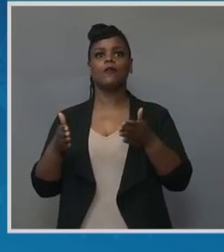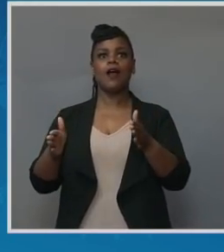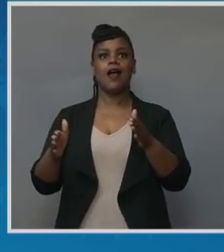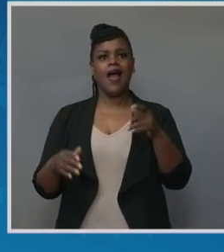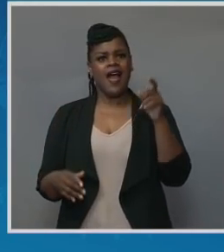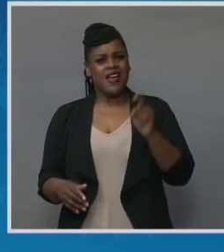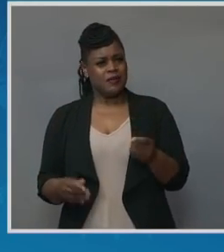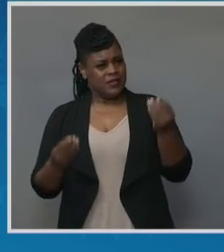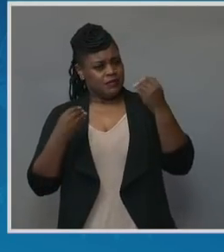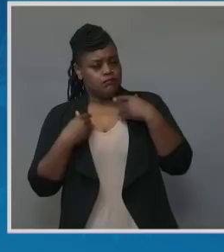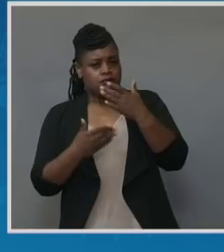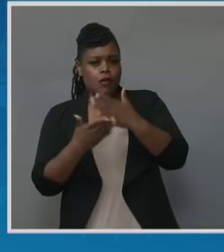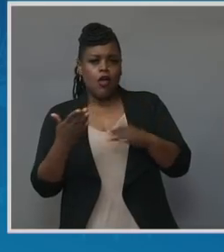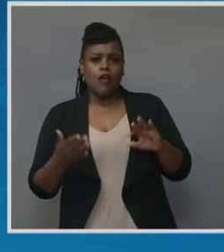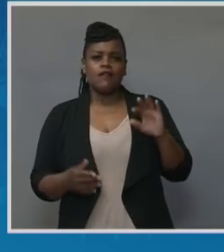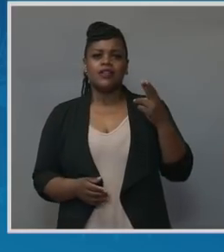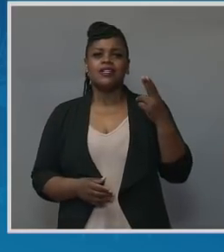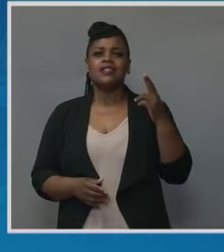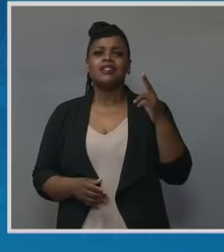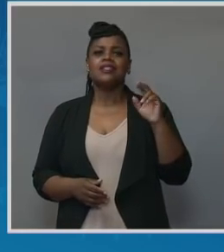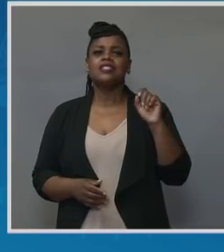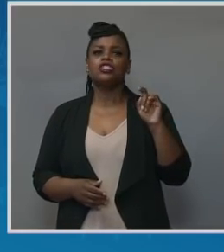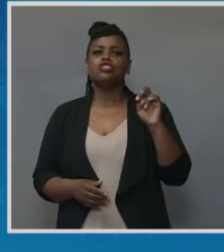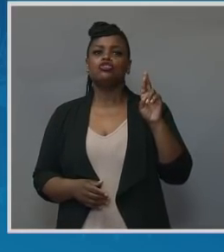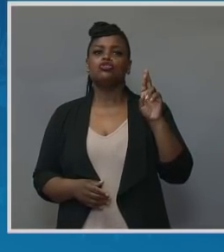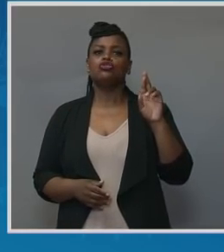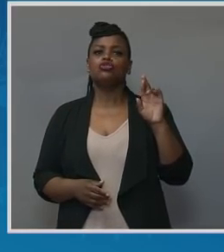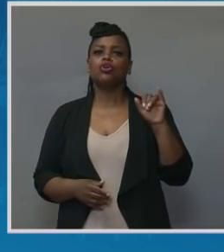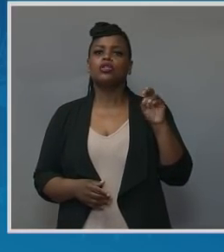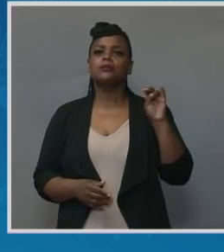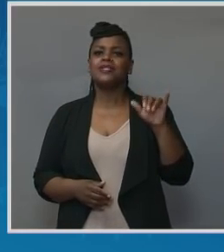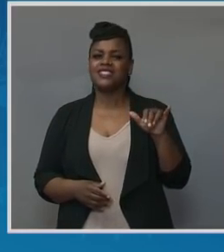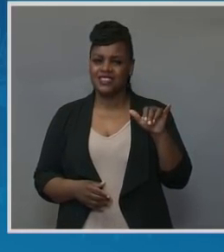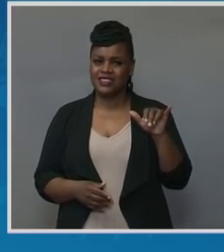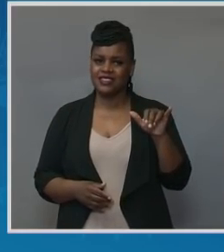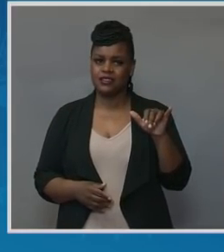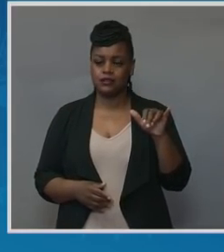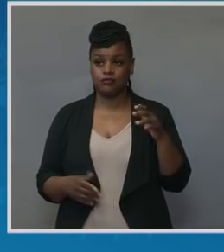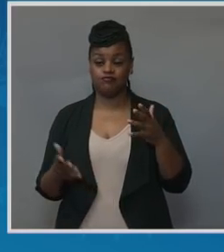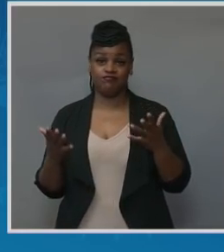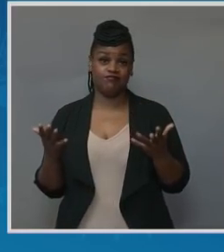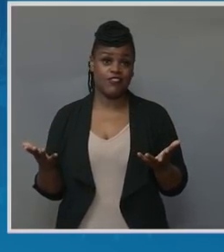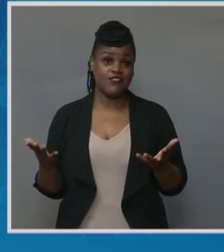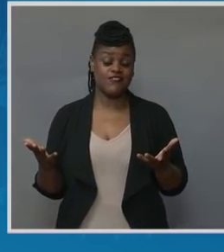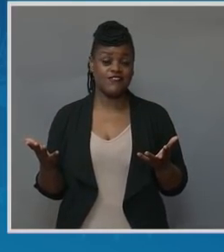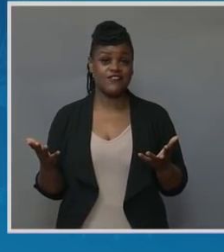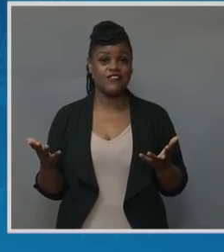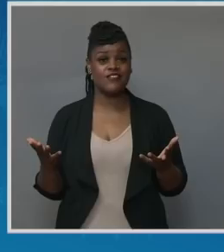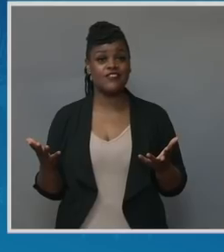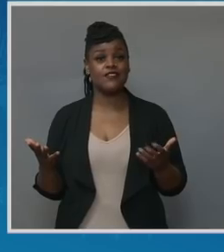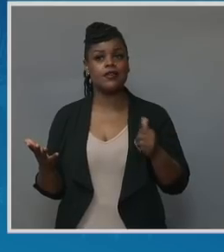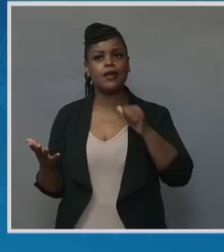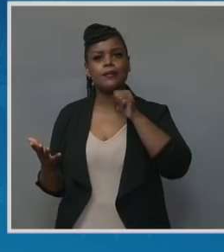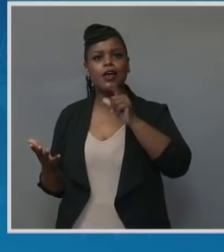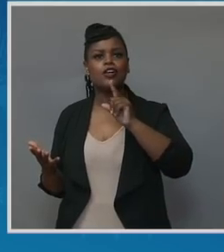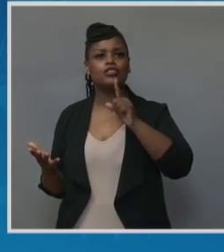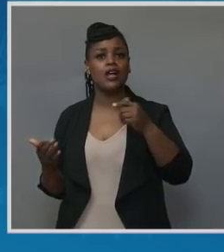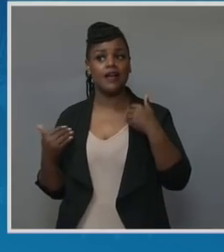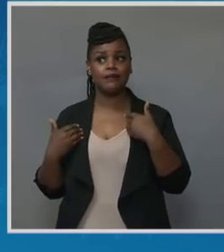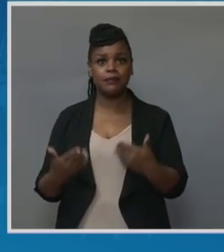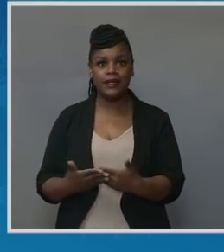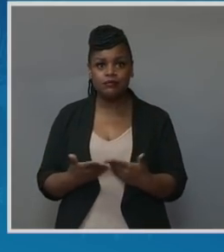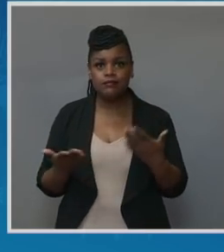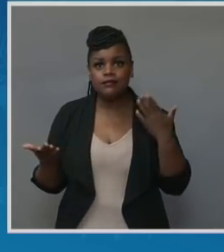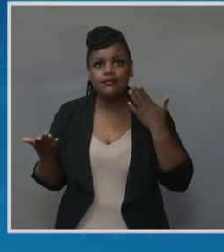hysterectomy at 28. So I was faced with this bout of infertility before 30, and then